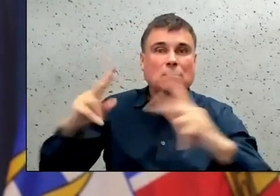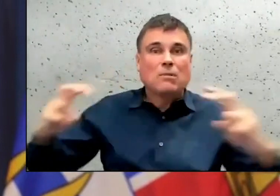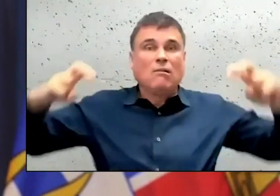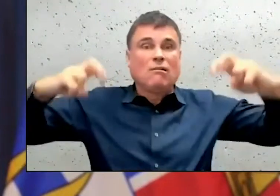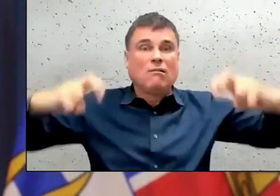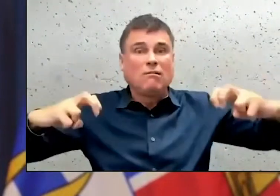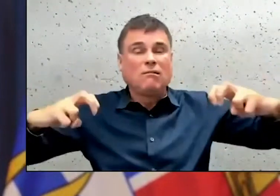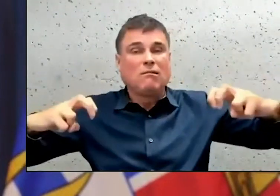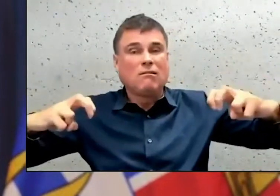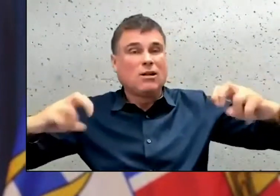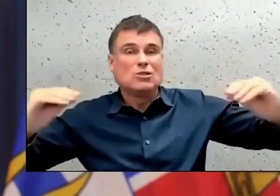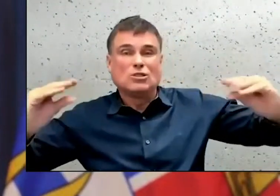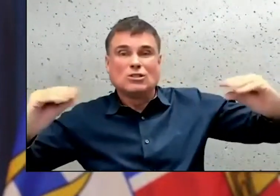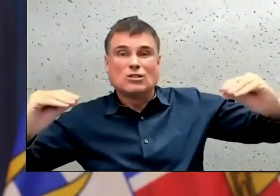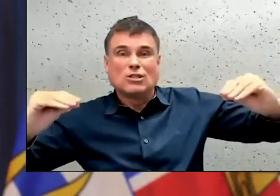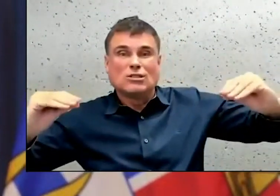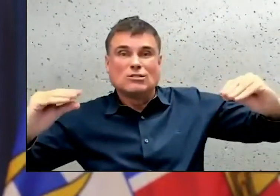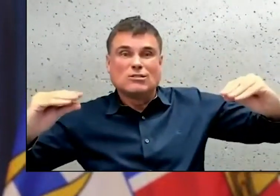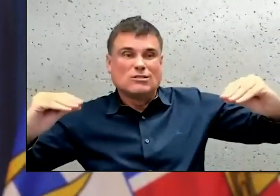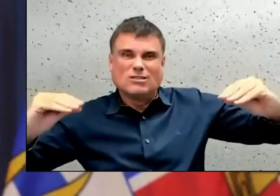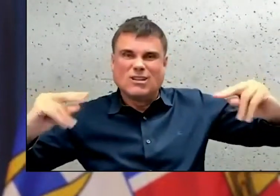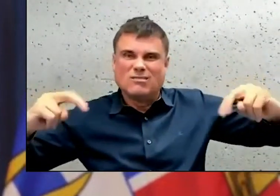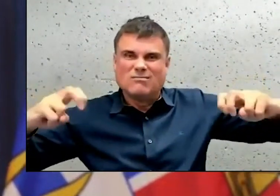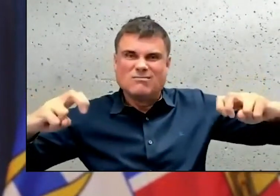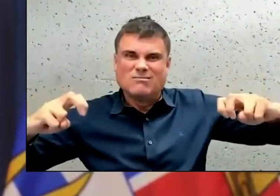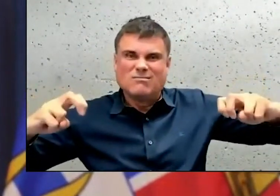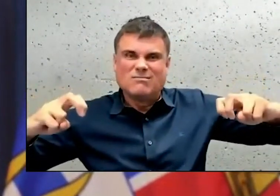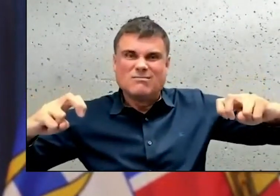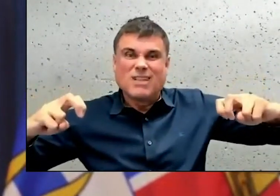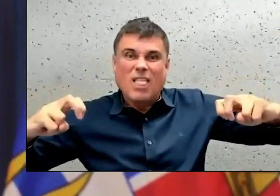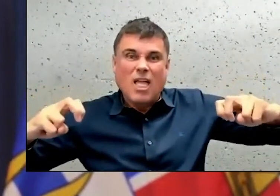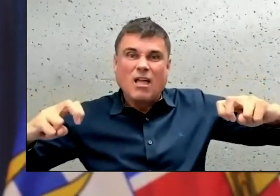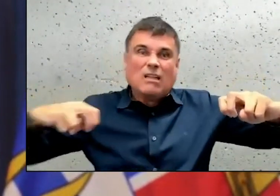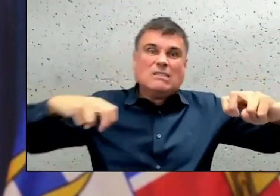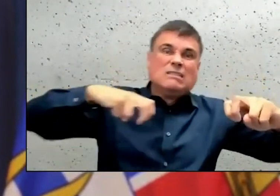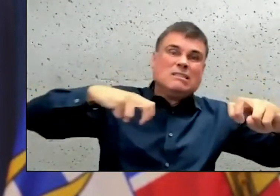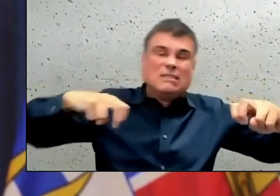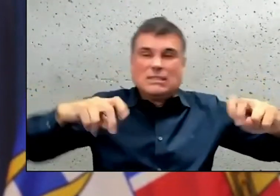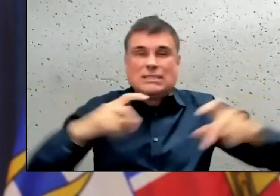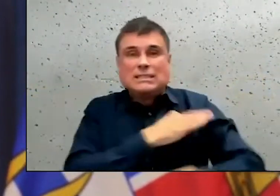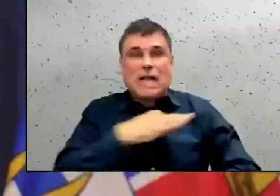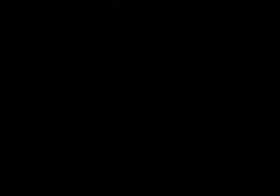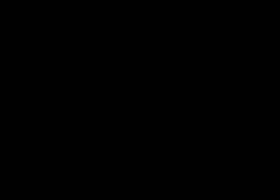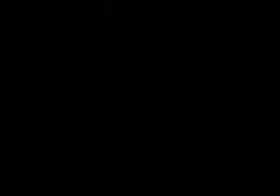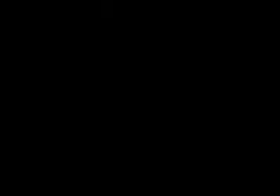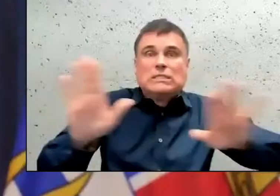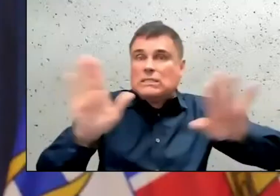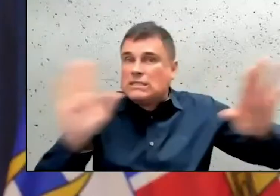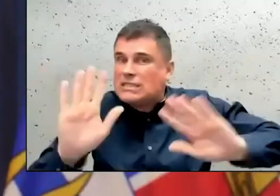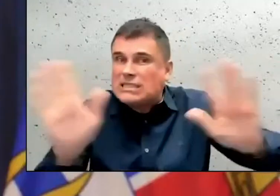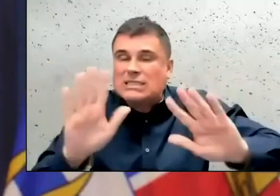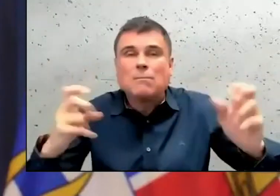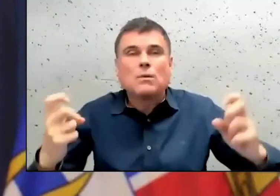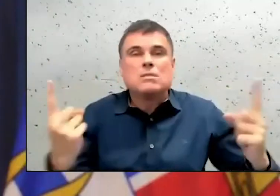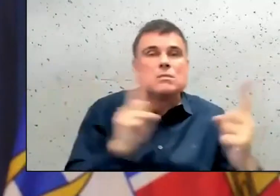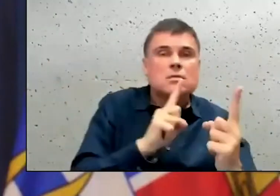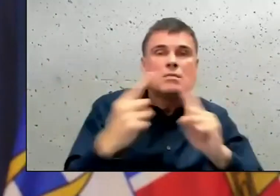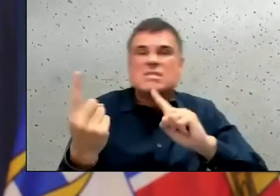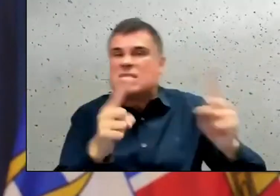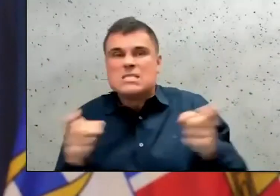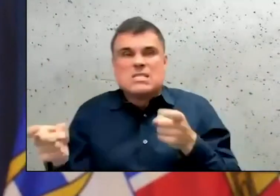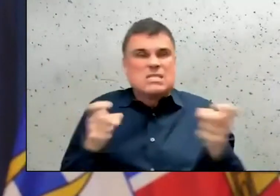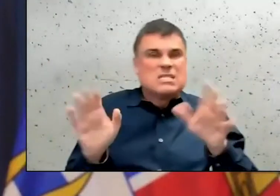that that can lead to challenges for staff who are already bearing the brunt of someone who don't like the